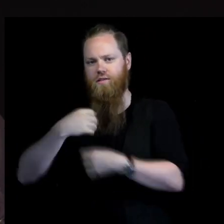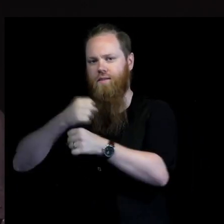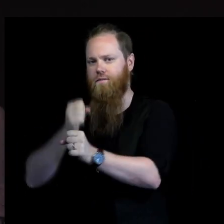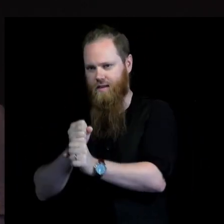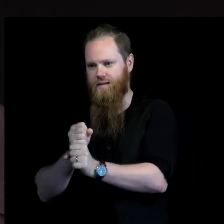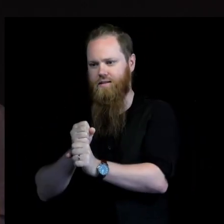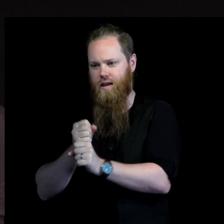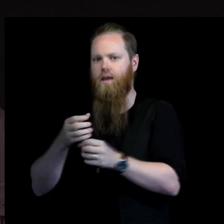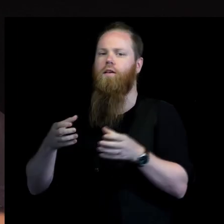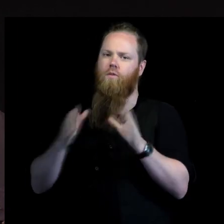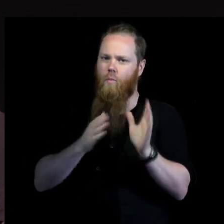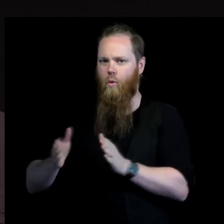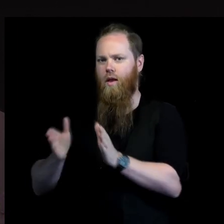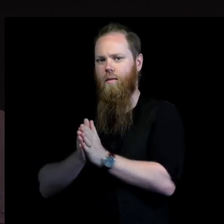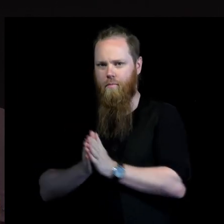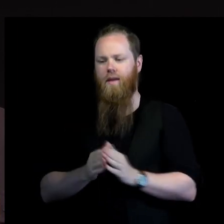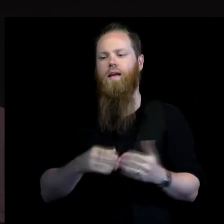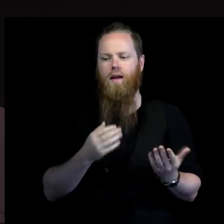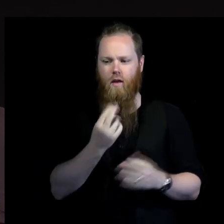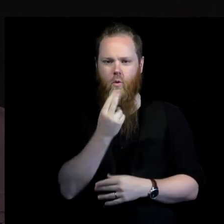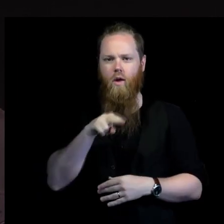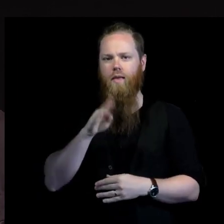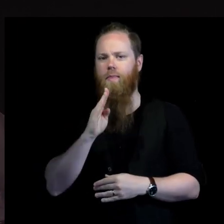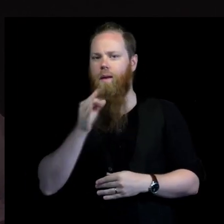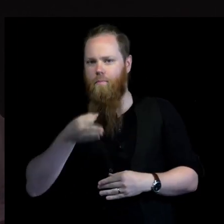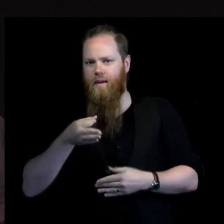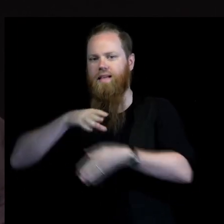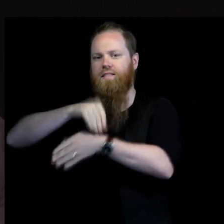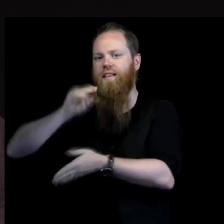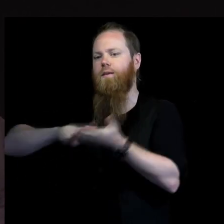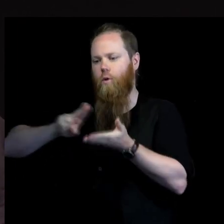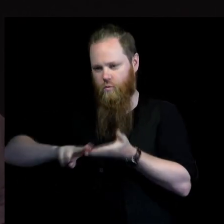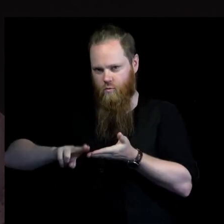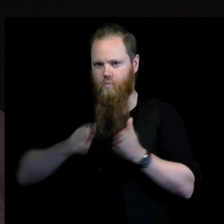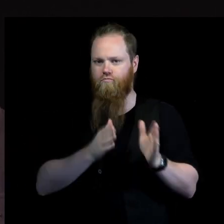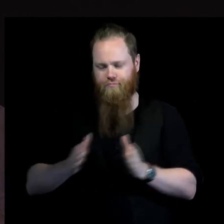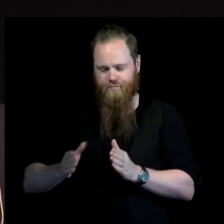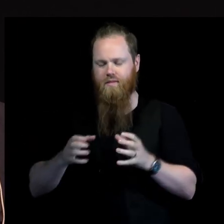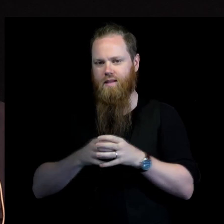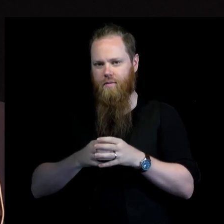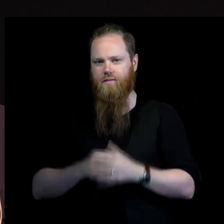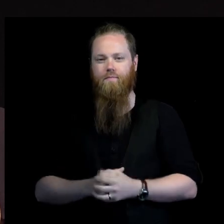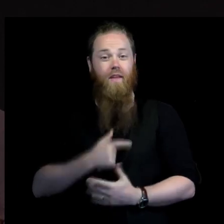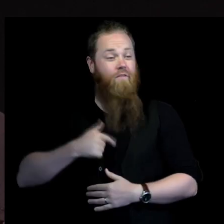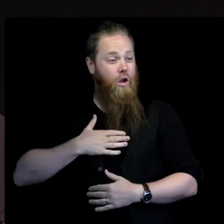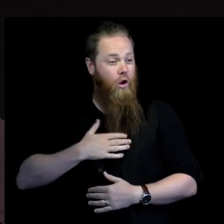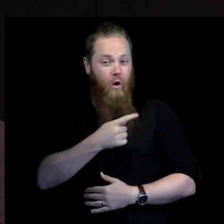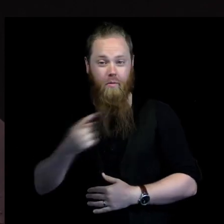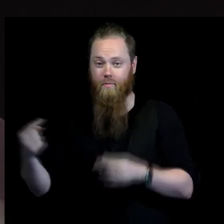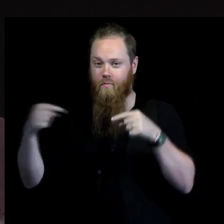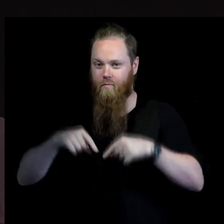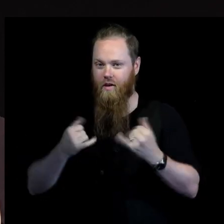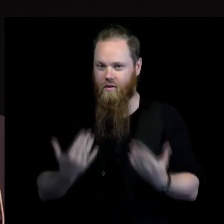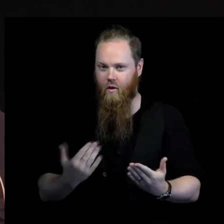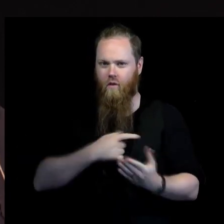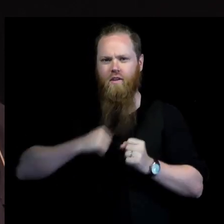UNDP Sweden office we're very happy to have you here today and we will try to in a way continue part